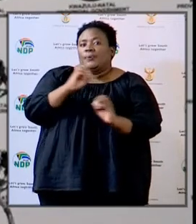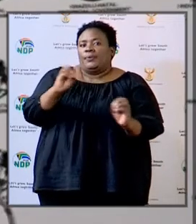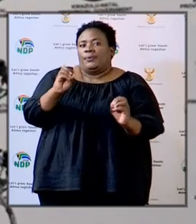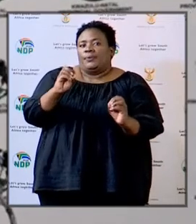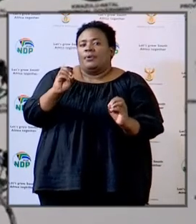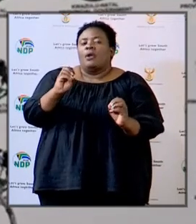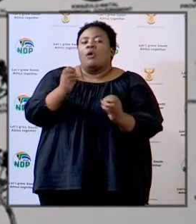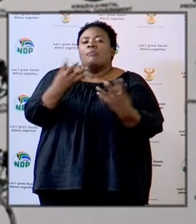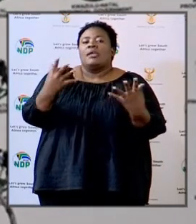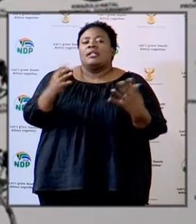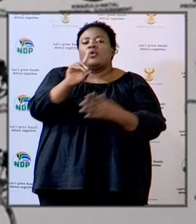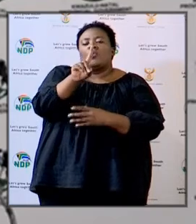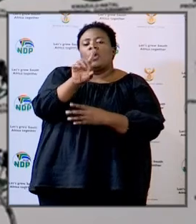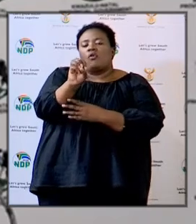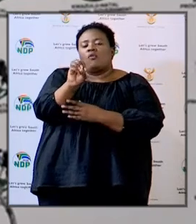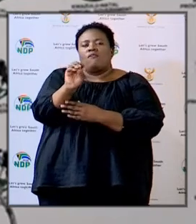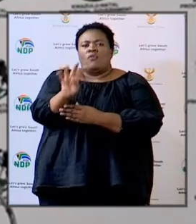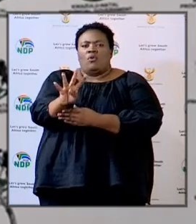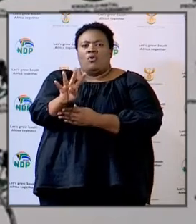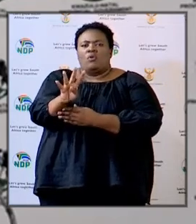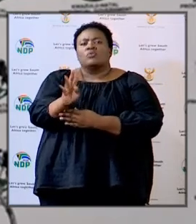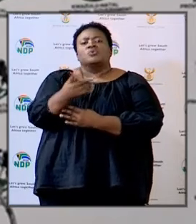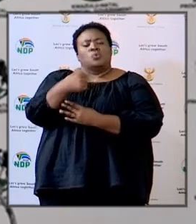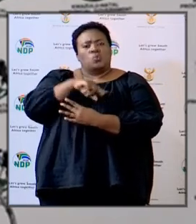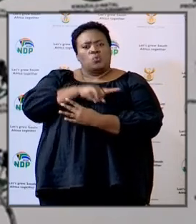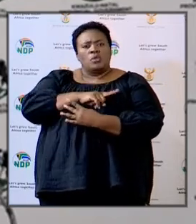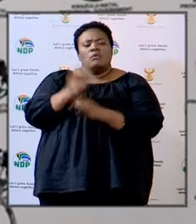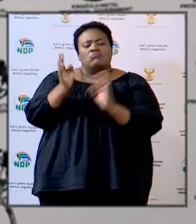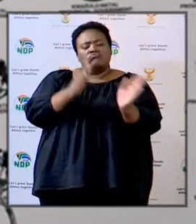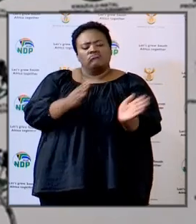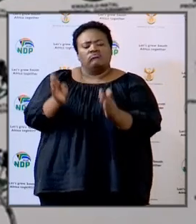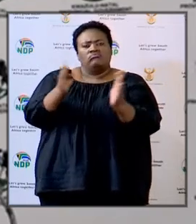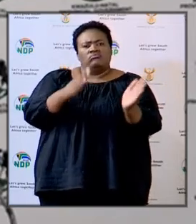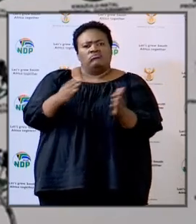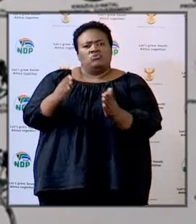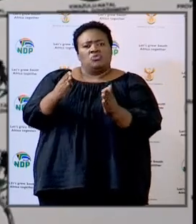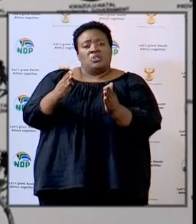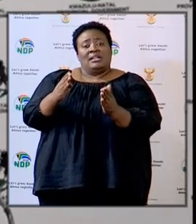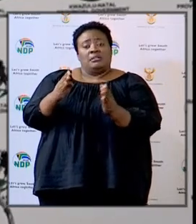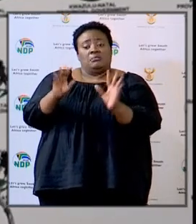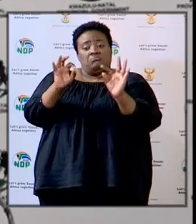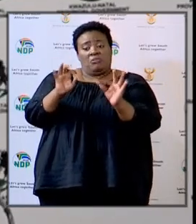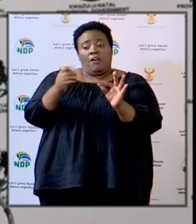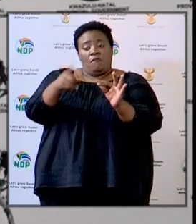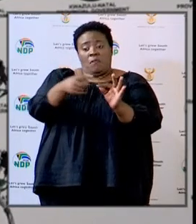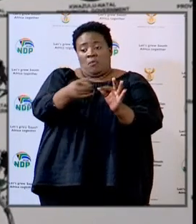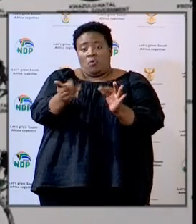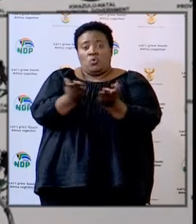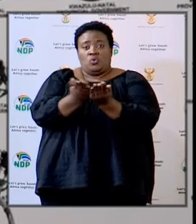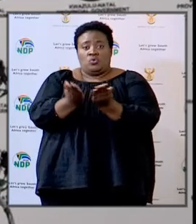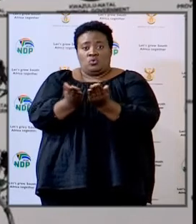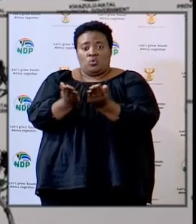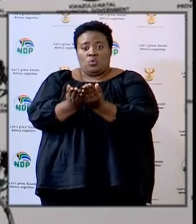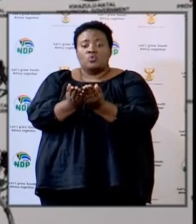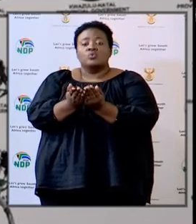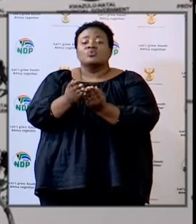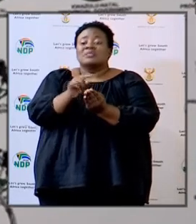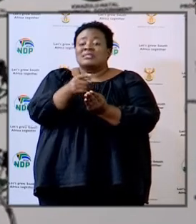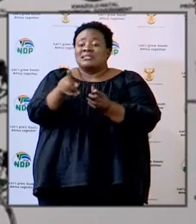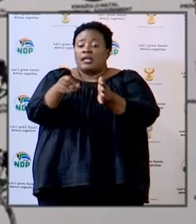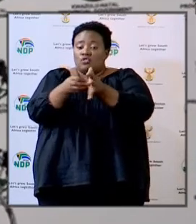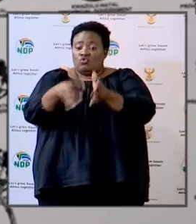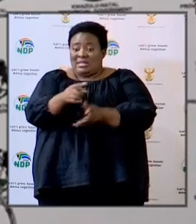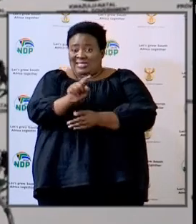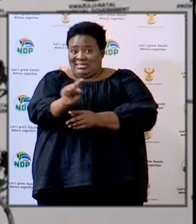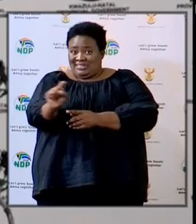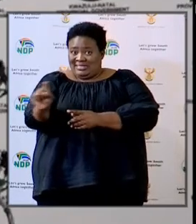is 104 and we have made the necessary arrangements for those schools so that learners are sent